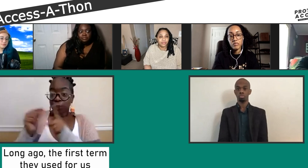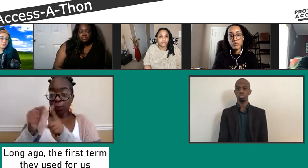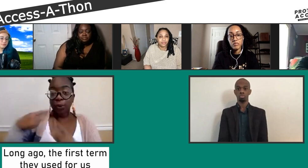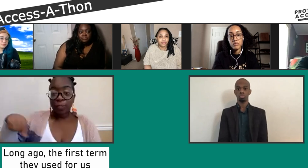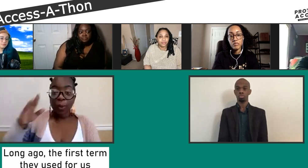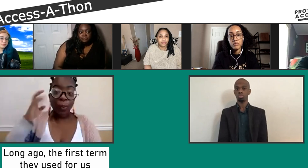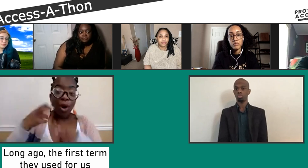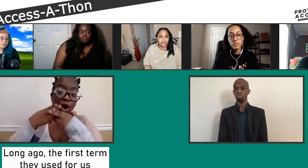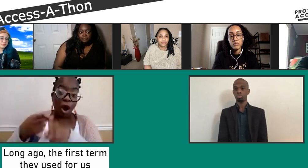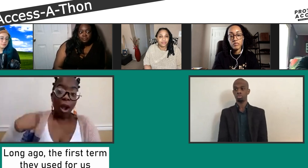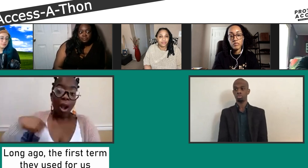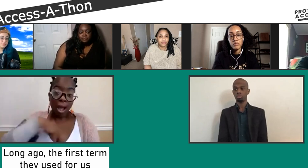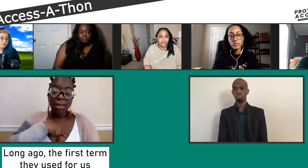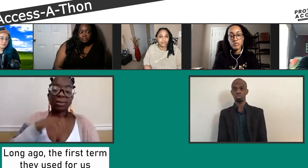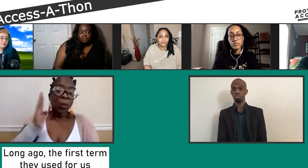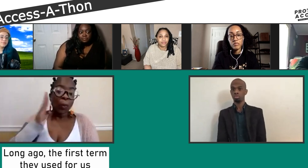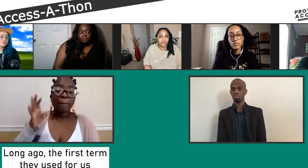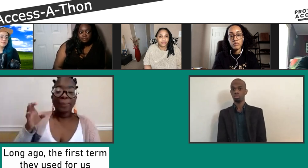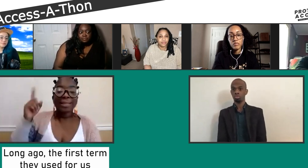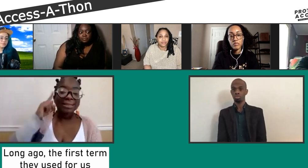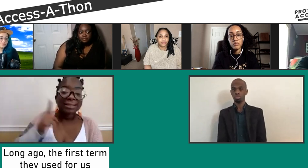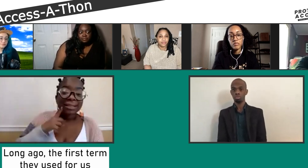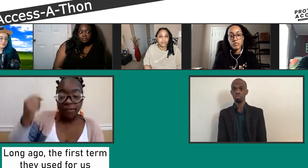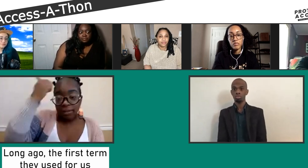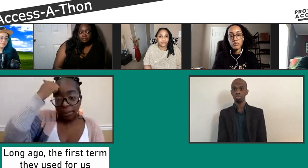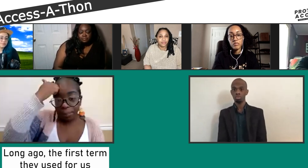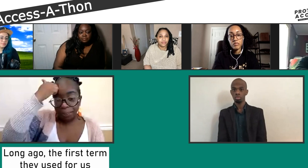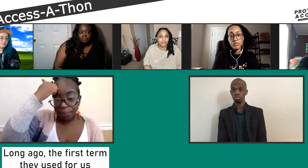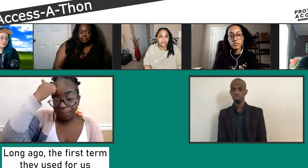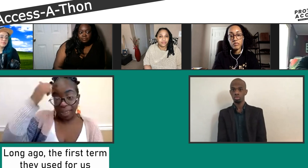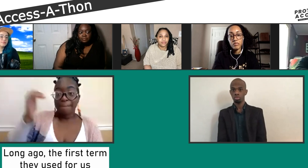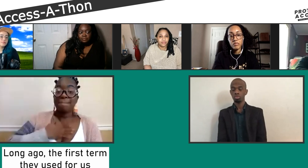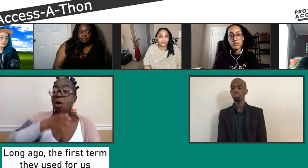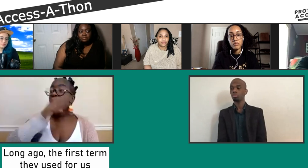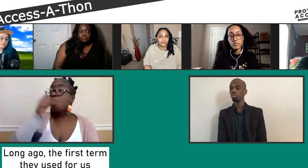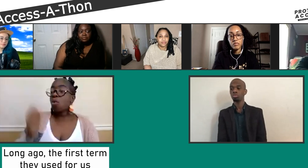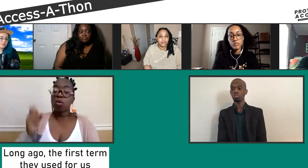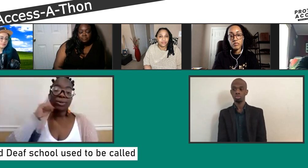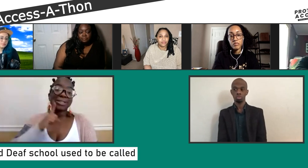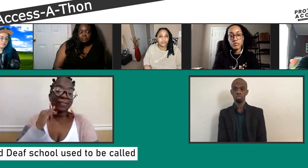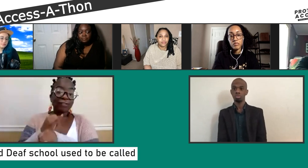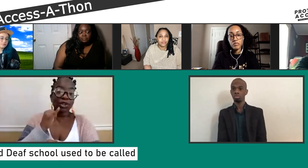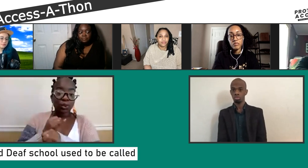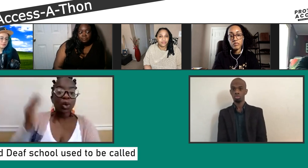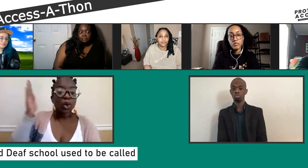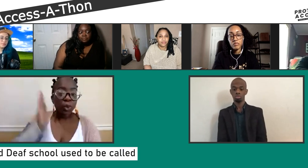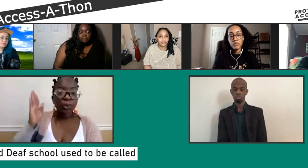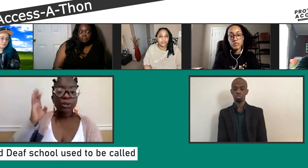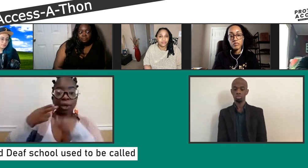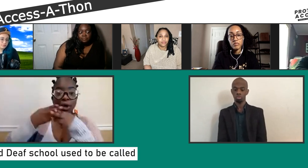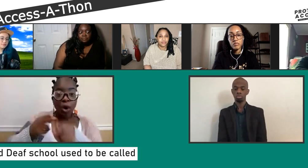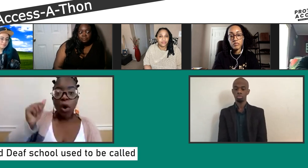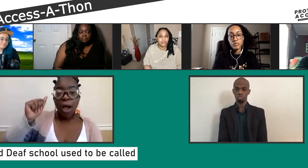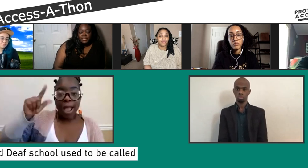So, like, back in the day, that was the first word, you know, hearing impaired. And at first, we were actually called deaf and